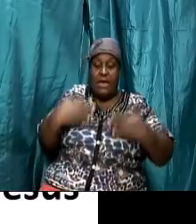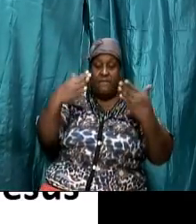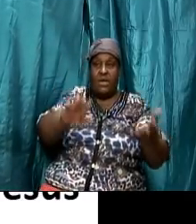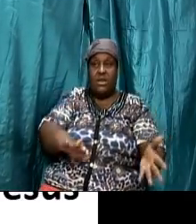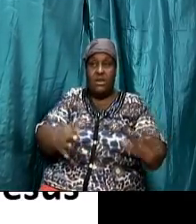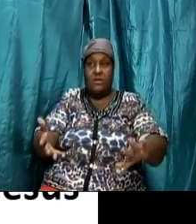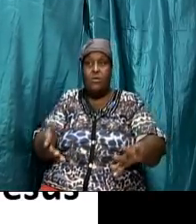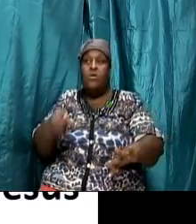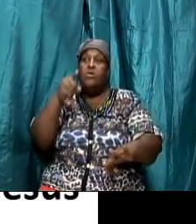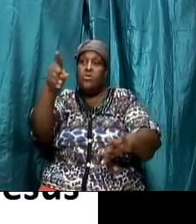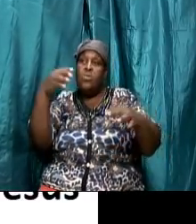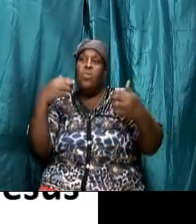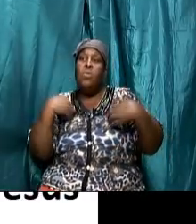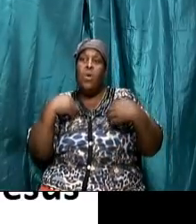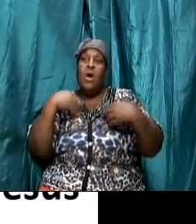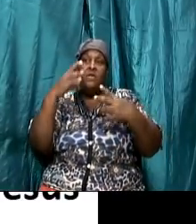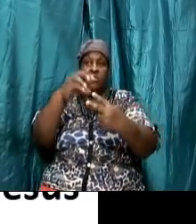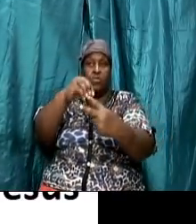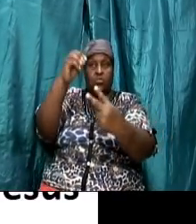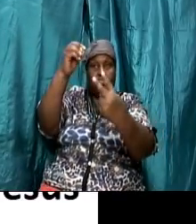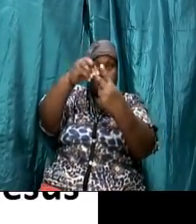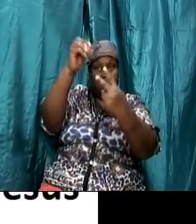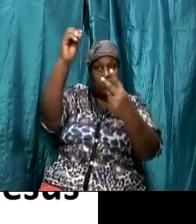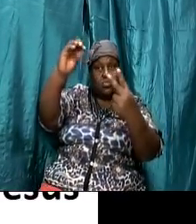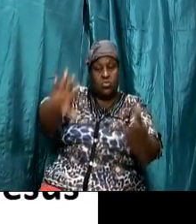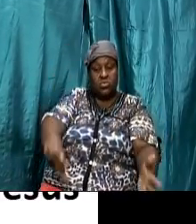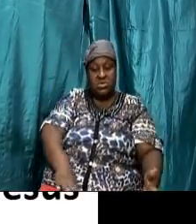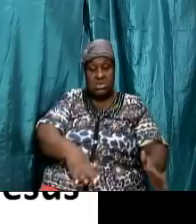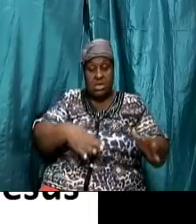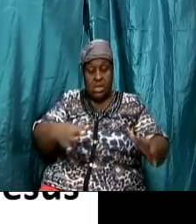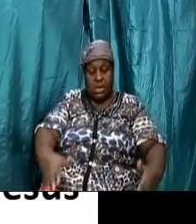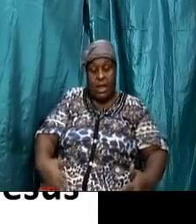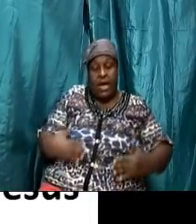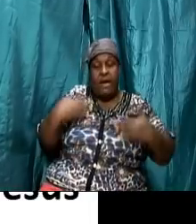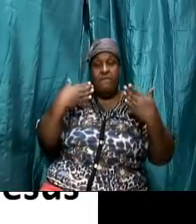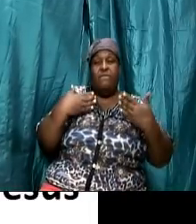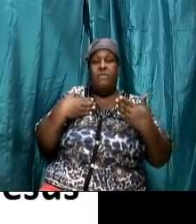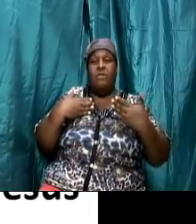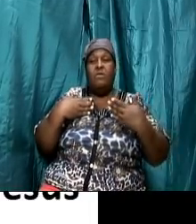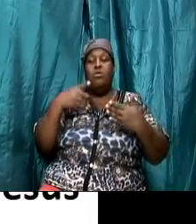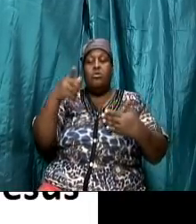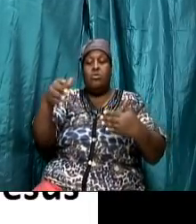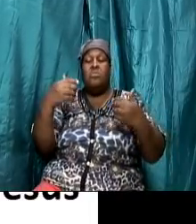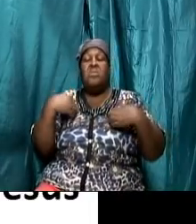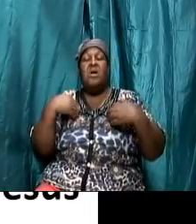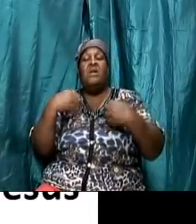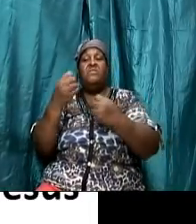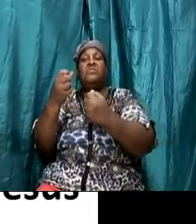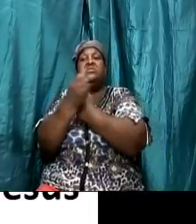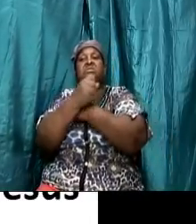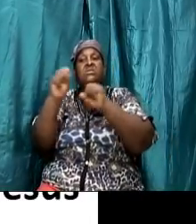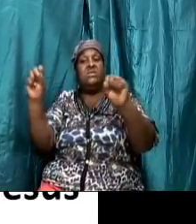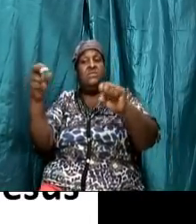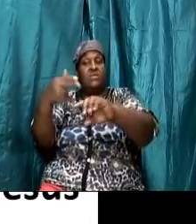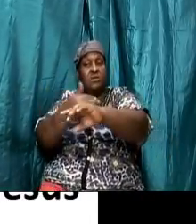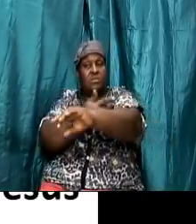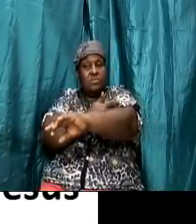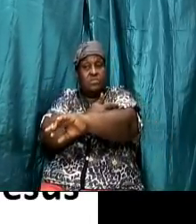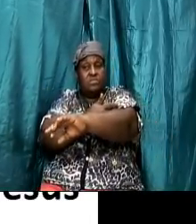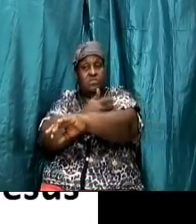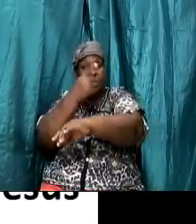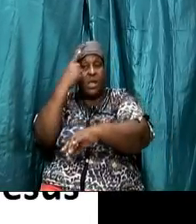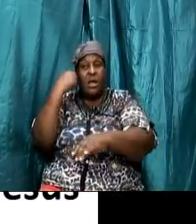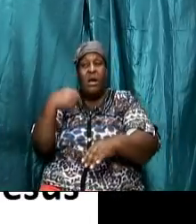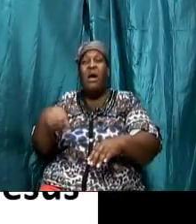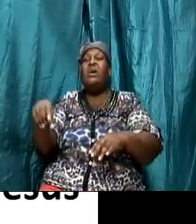he had to save the sheep but guess what why is that a problem because on the sabbath you're not supposed to